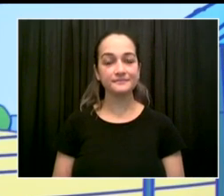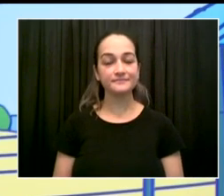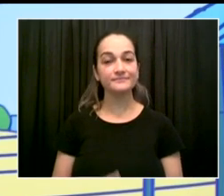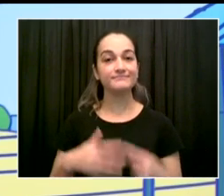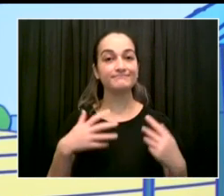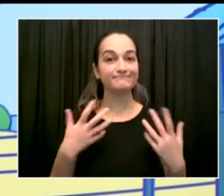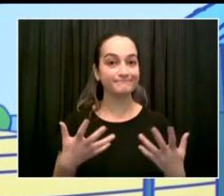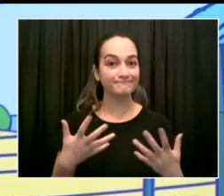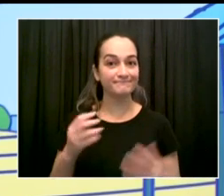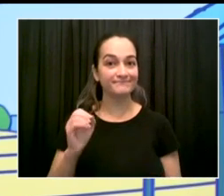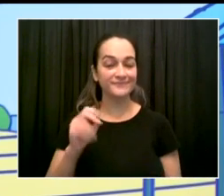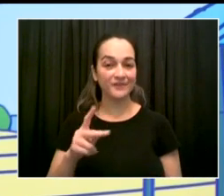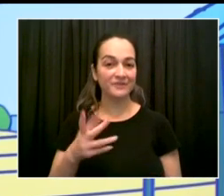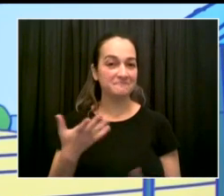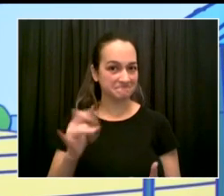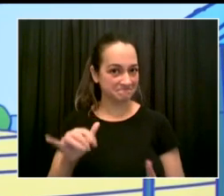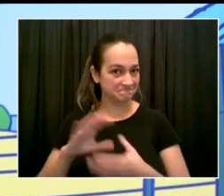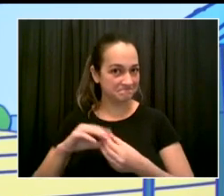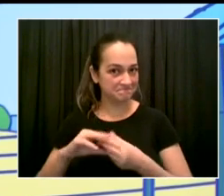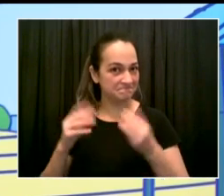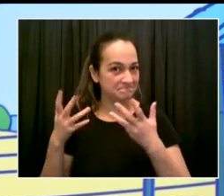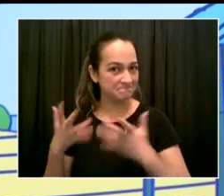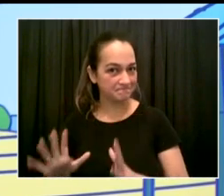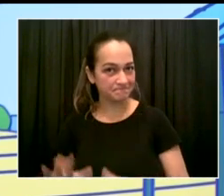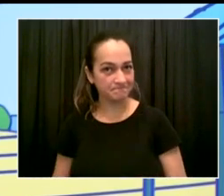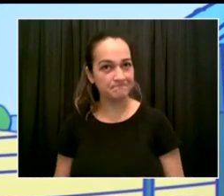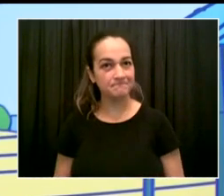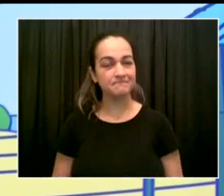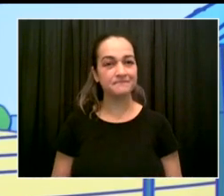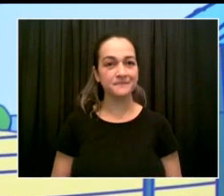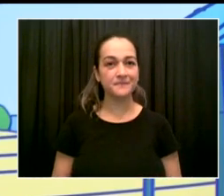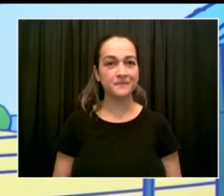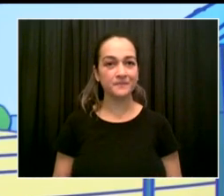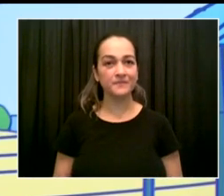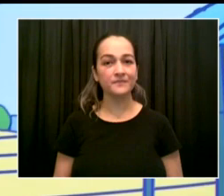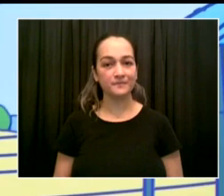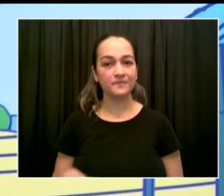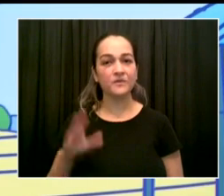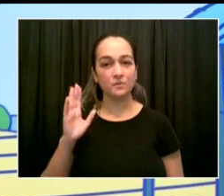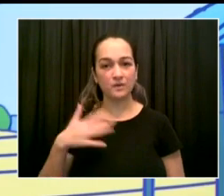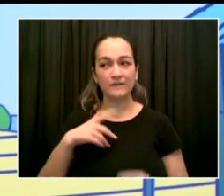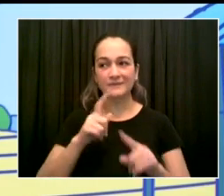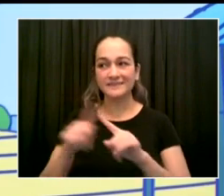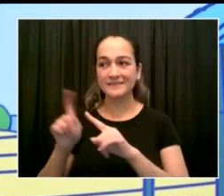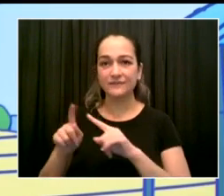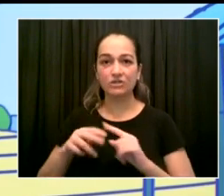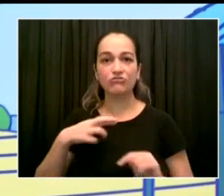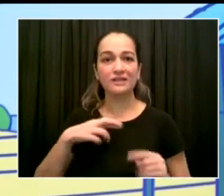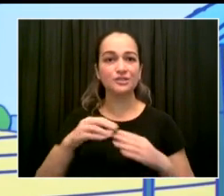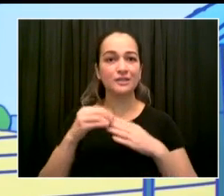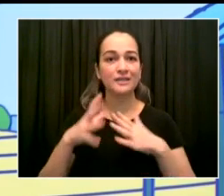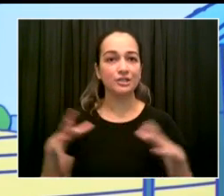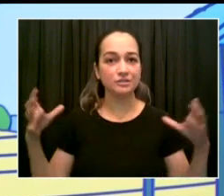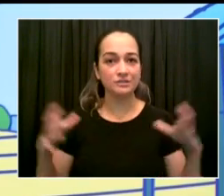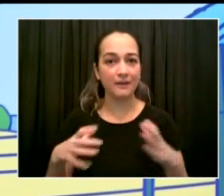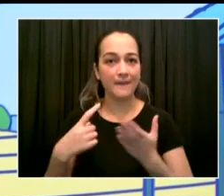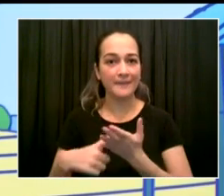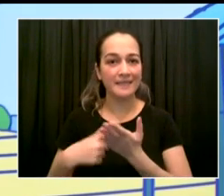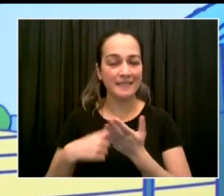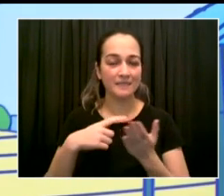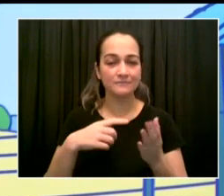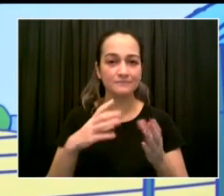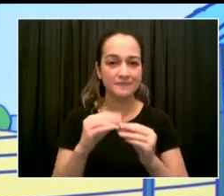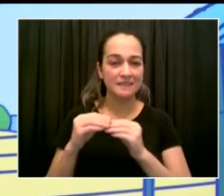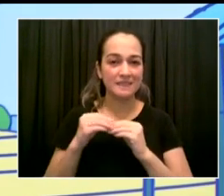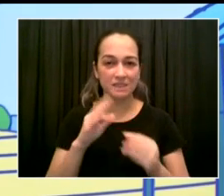that has made such a difference. People of all faiths. Leaders. Leaders. Some of the great leaders of this city who meet